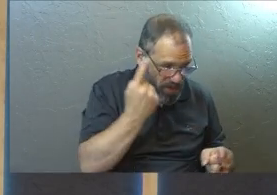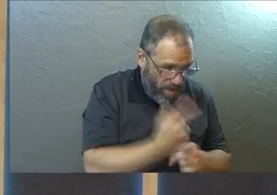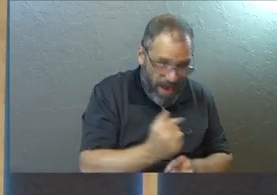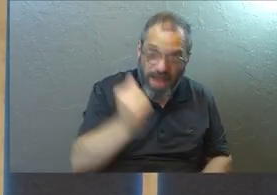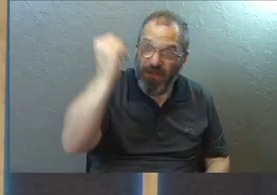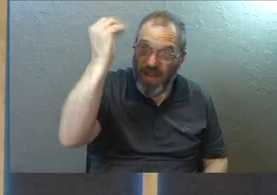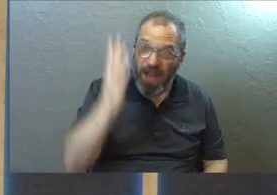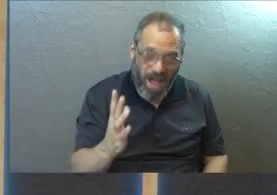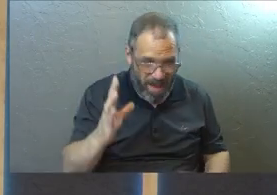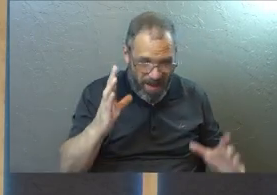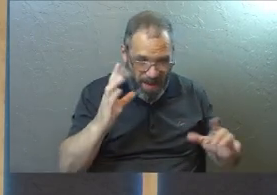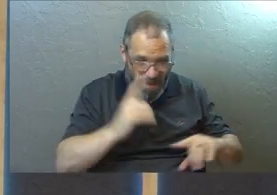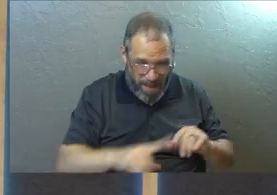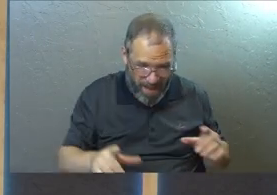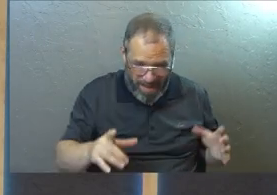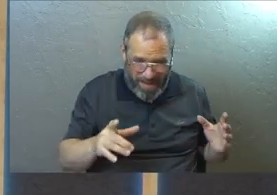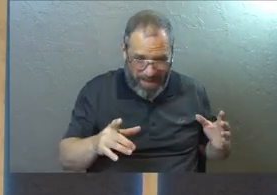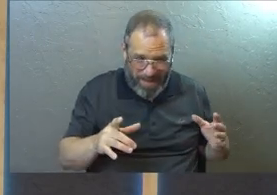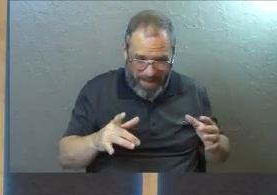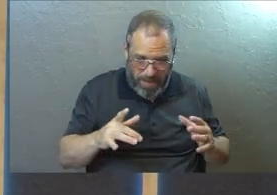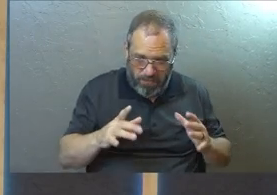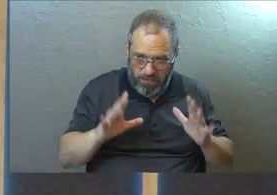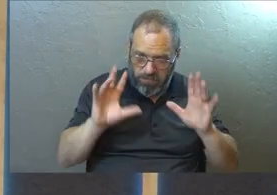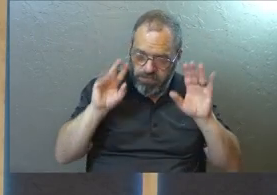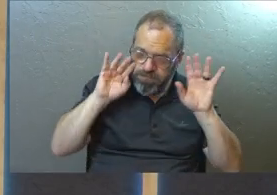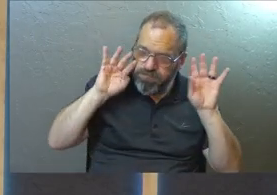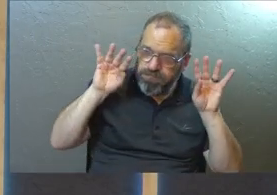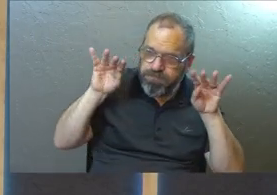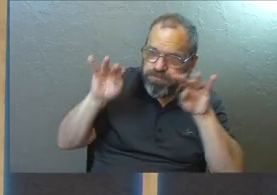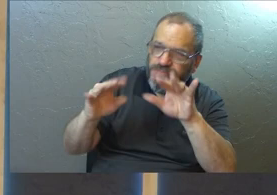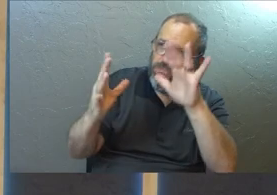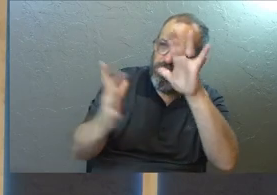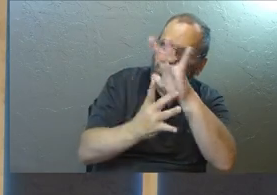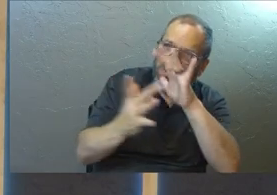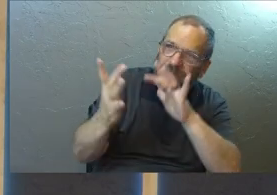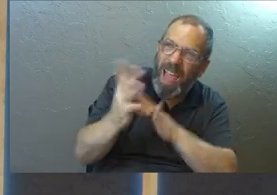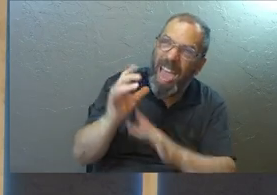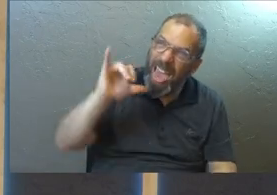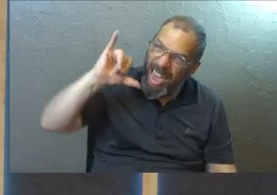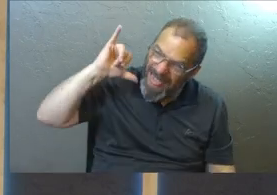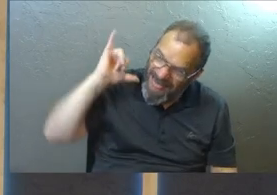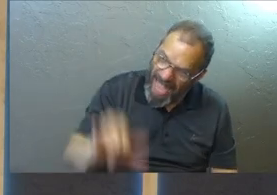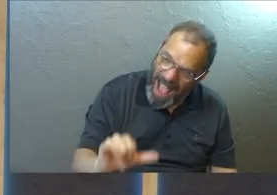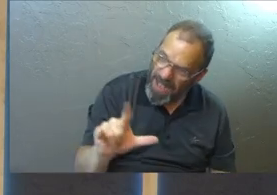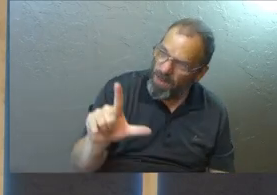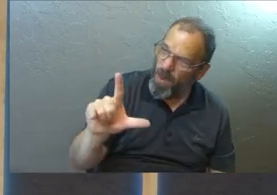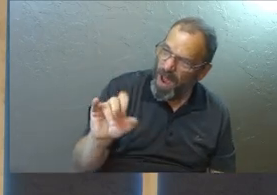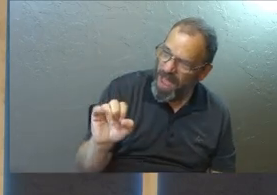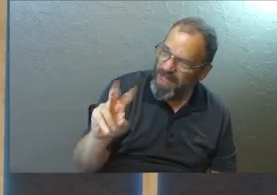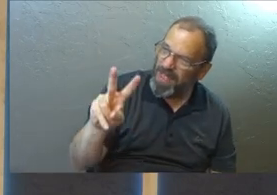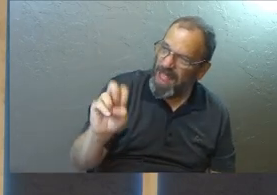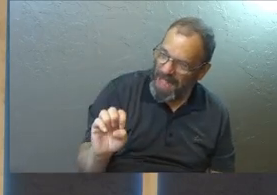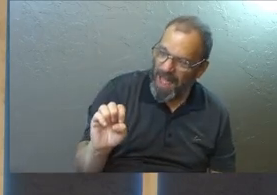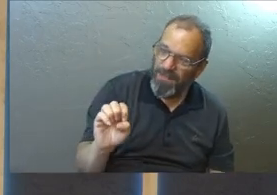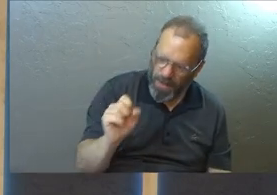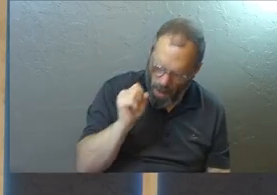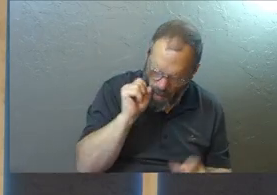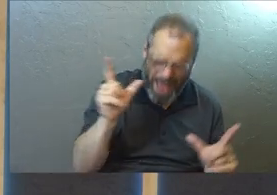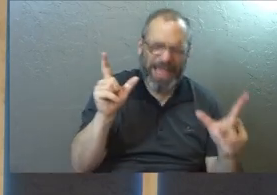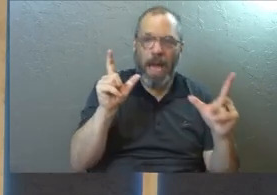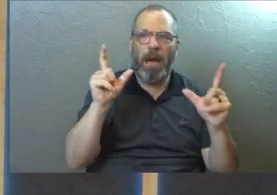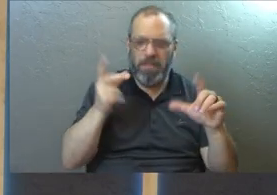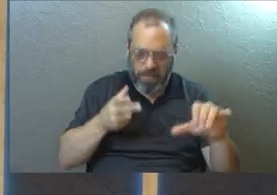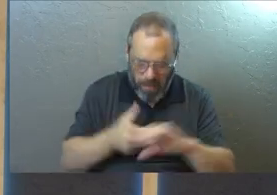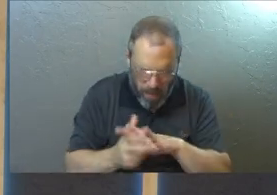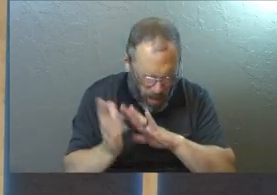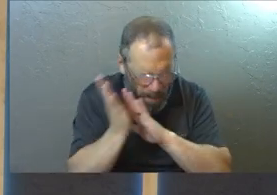for God, but to simply be preoccupied with him. That's where the love is, guys. Like I'm going to wake up and I'm going